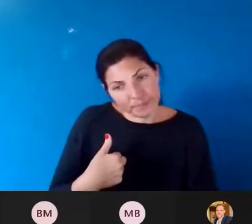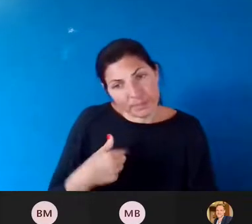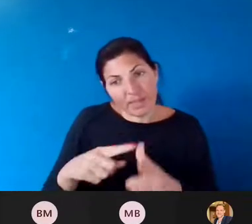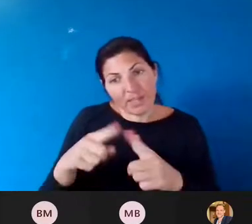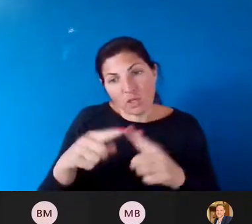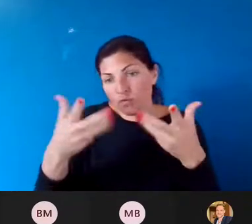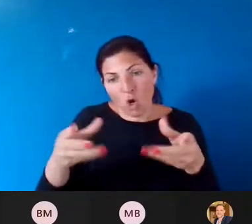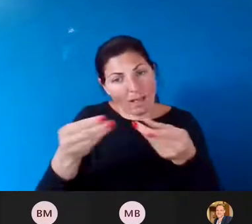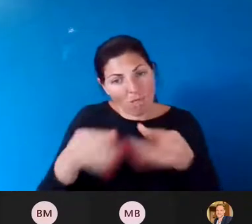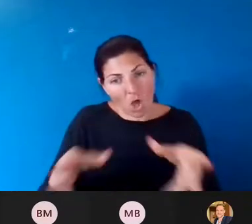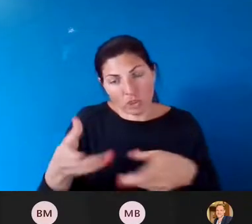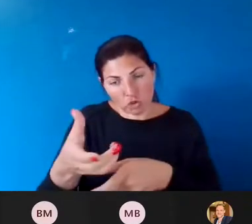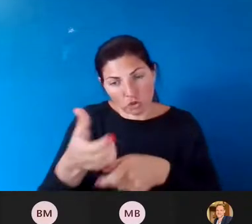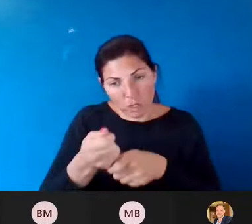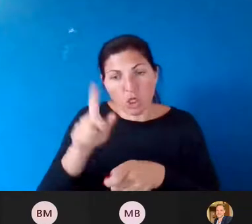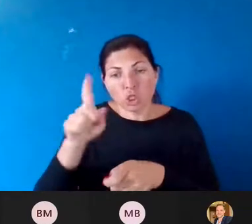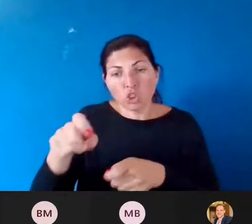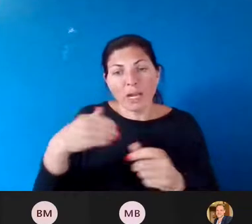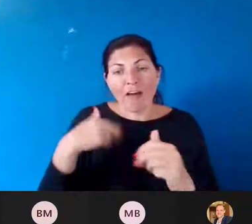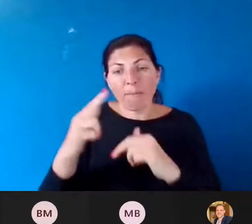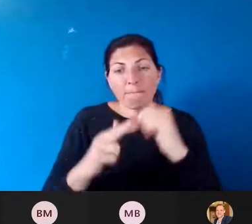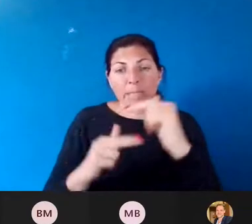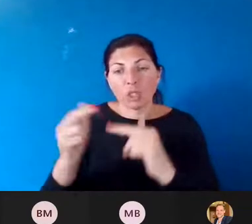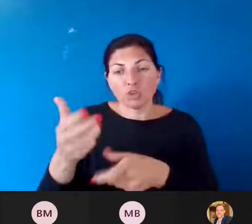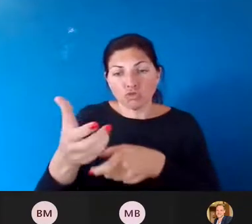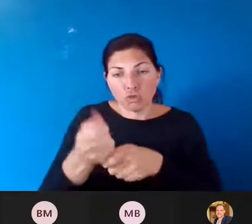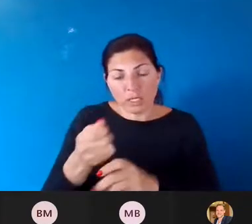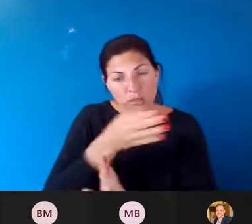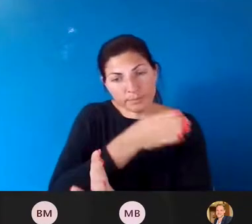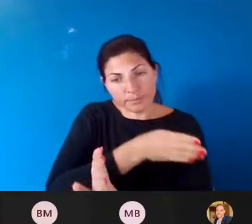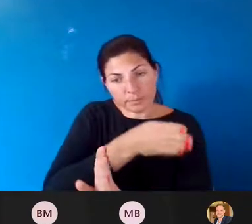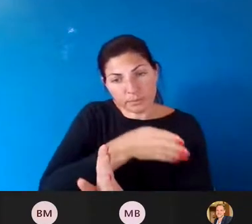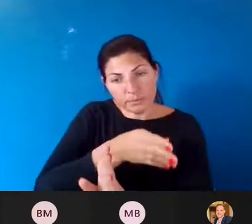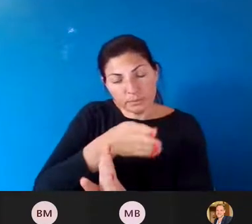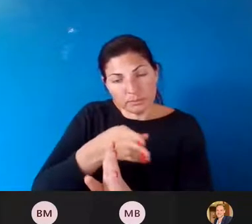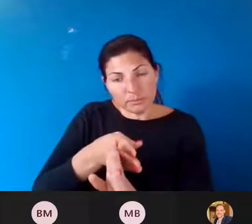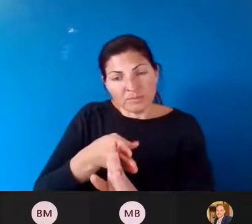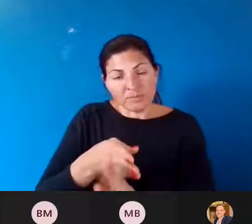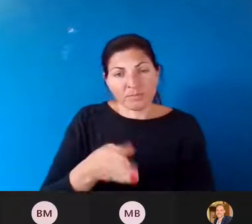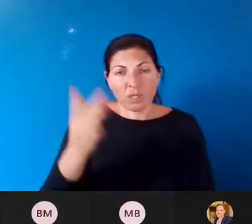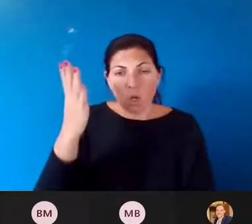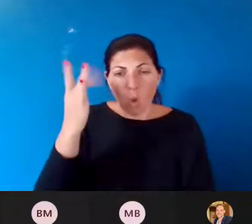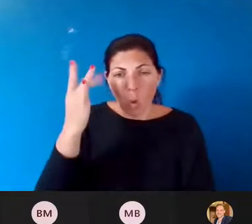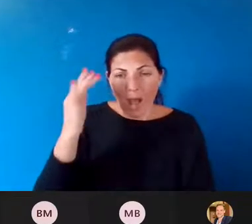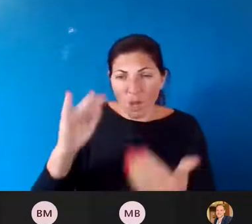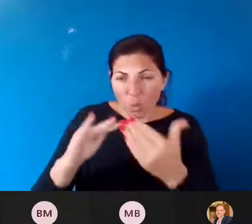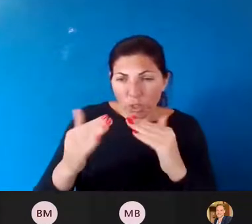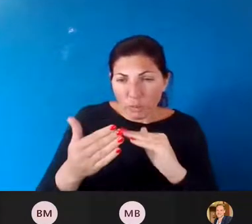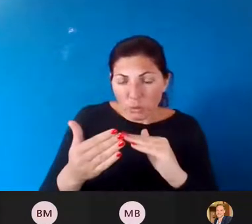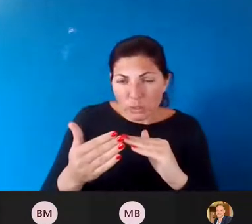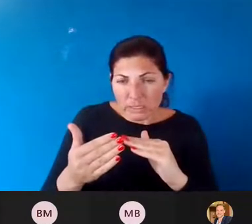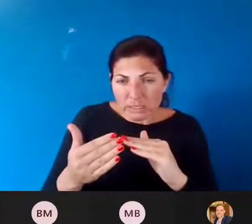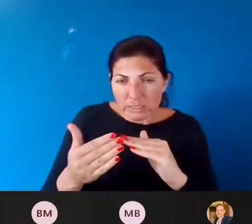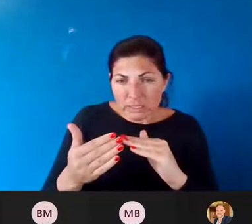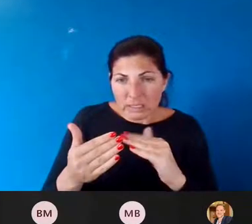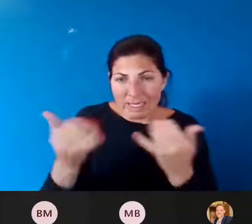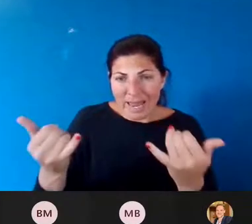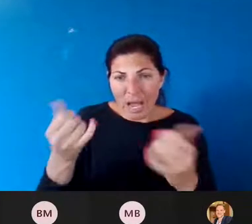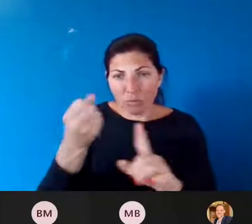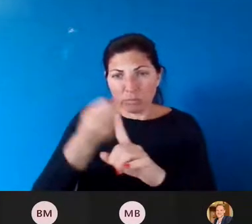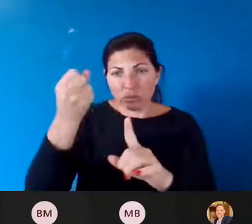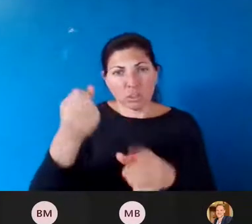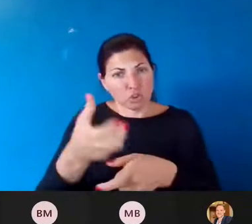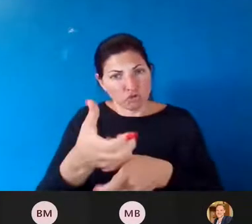communities that have been marginalized and disenfranchised for decades all of a sudden trust you when you say, well, look, I have a free vaccine that I'm here to give you? Because